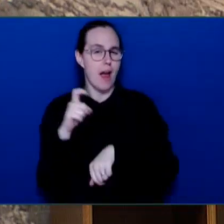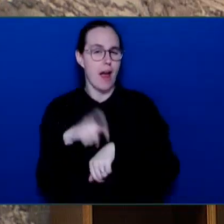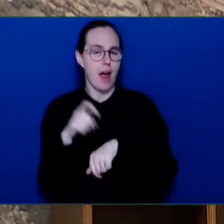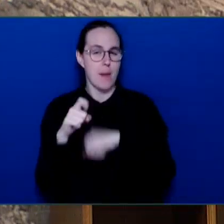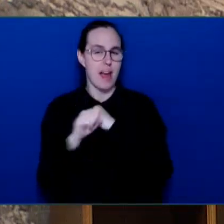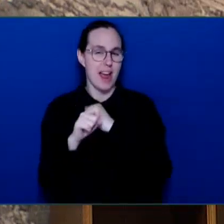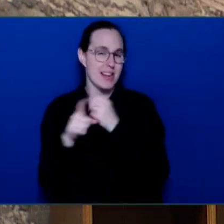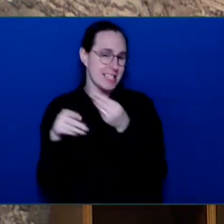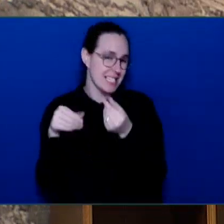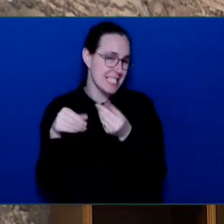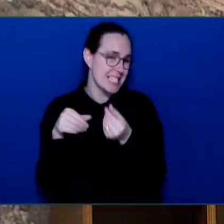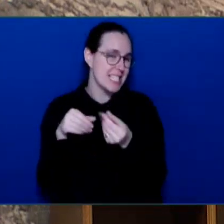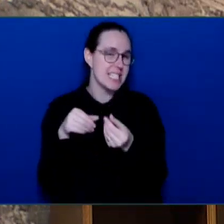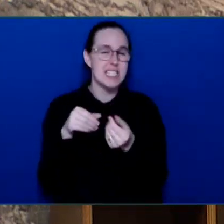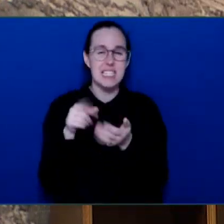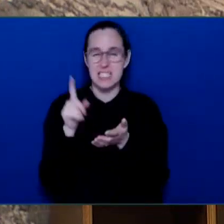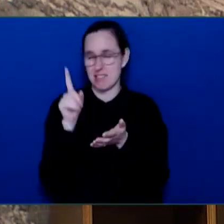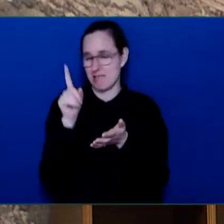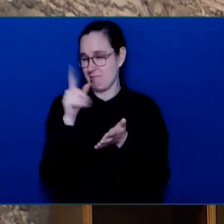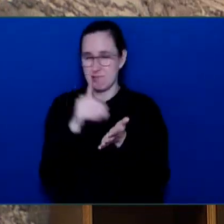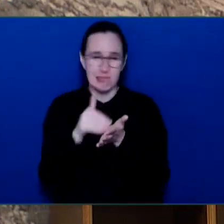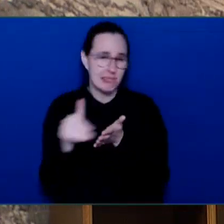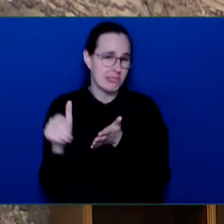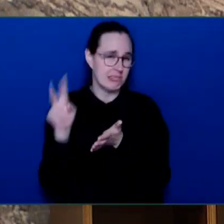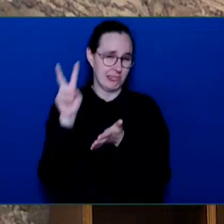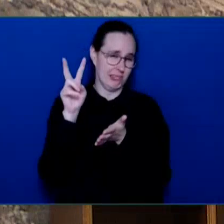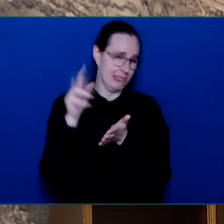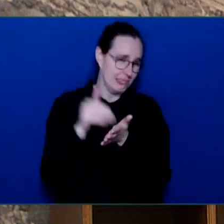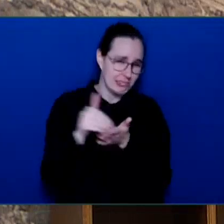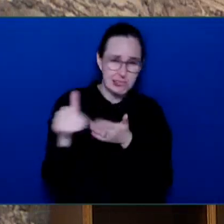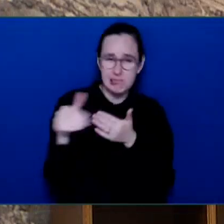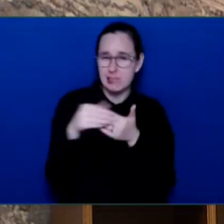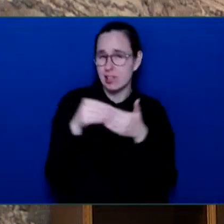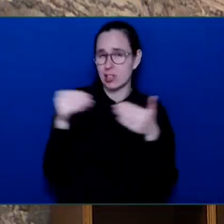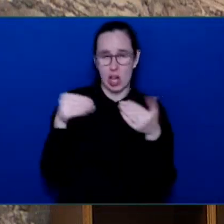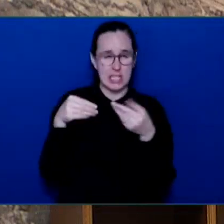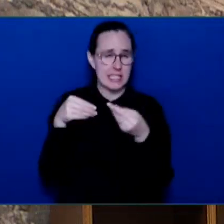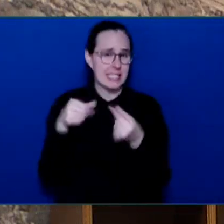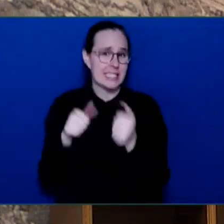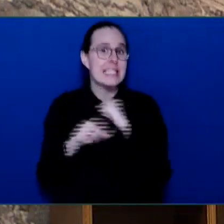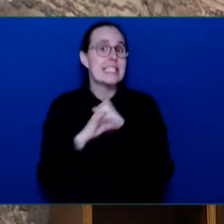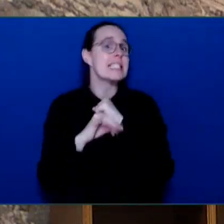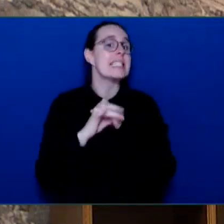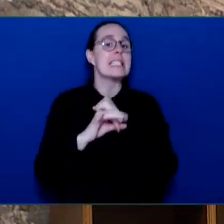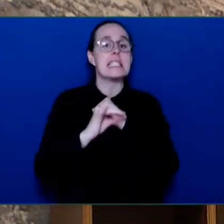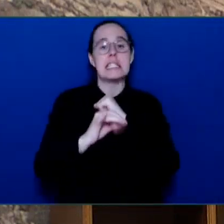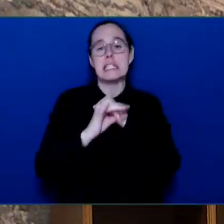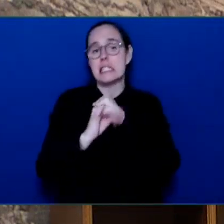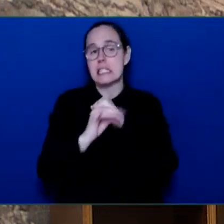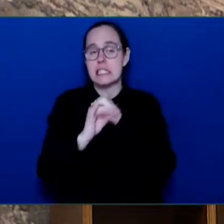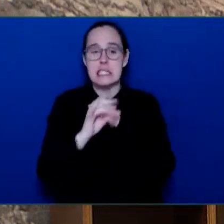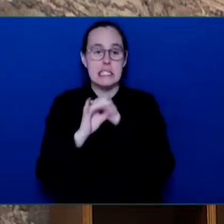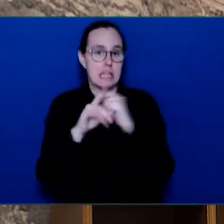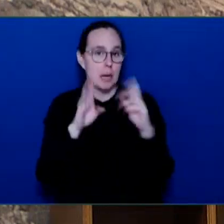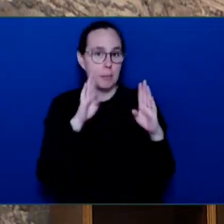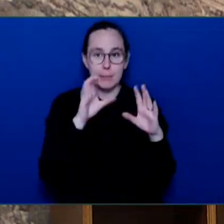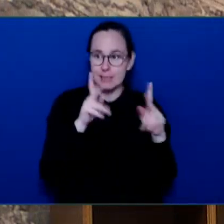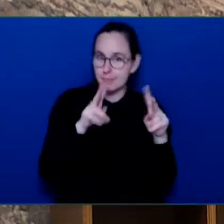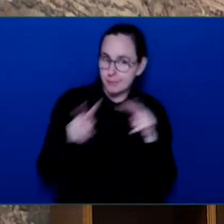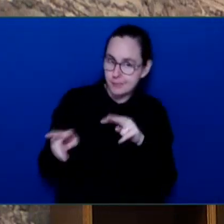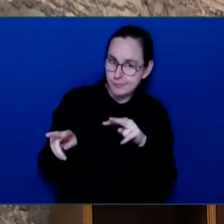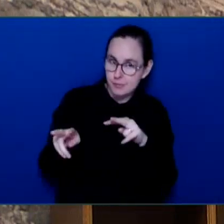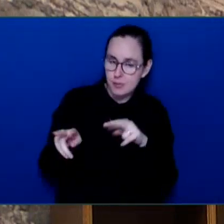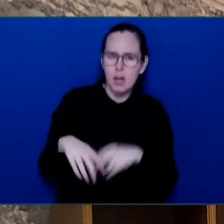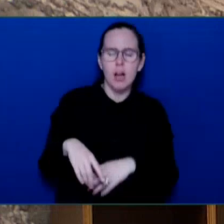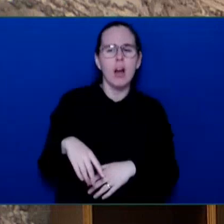promoting COSPIC all across British Columbia. The Premier is doing it, all the while not owning up and being transparent about the